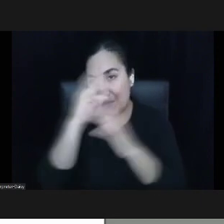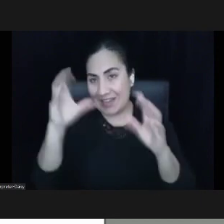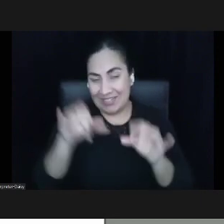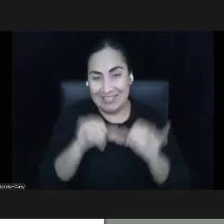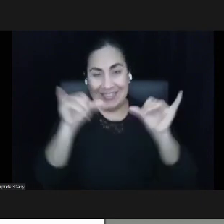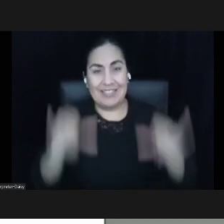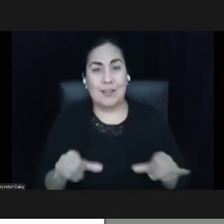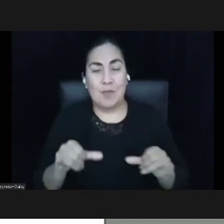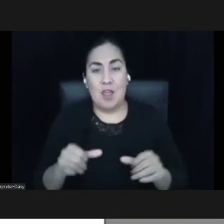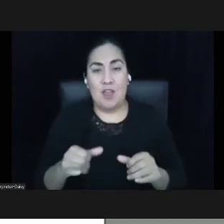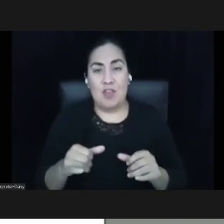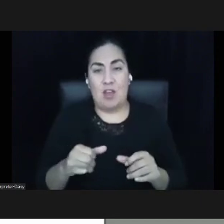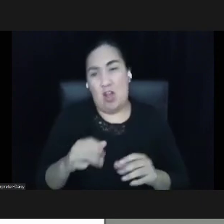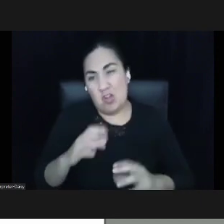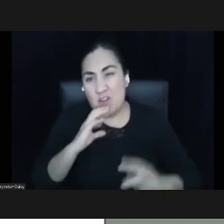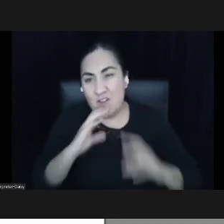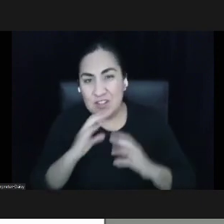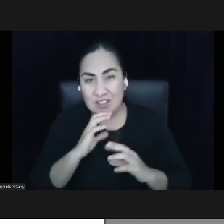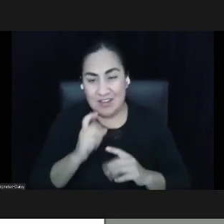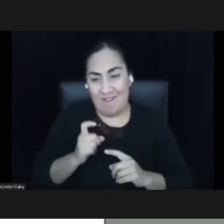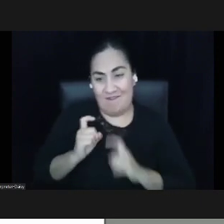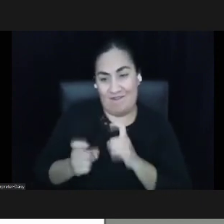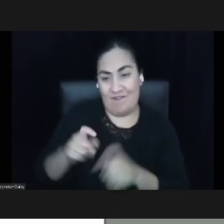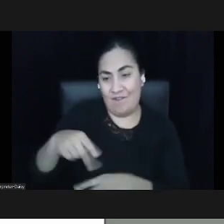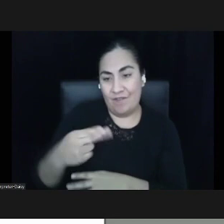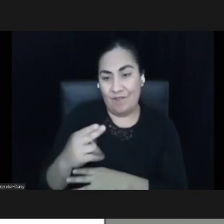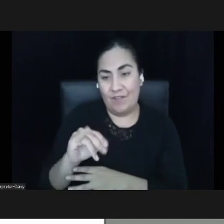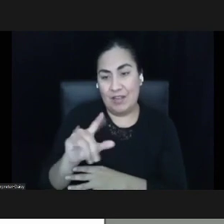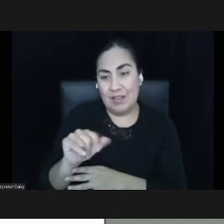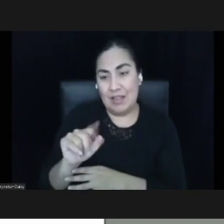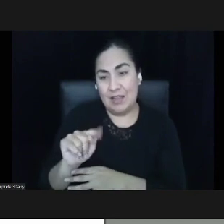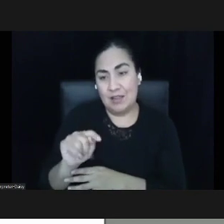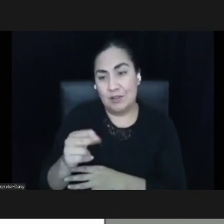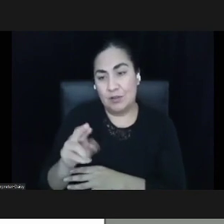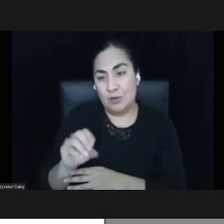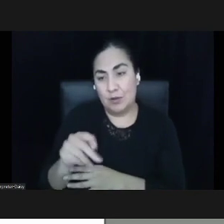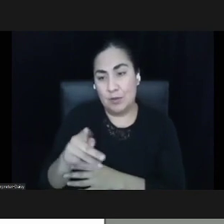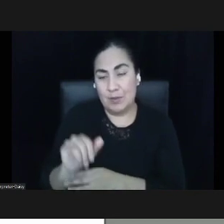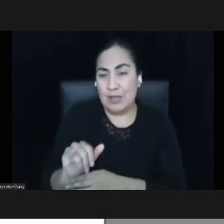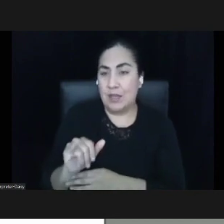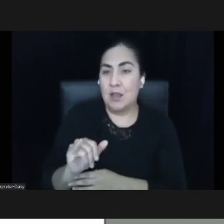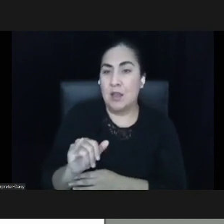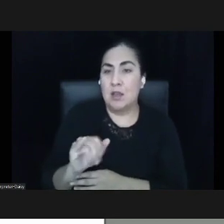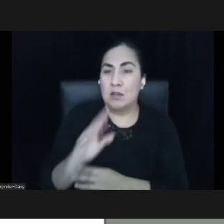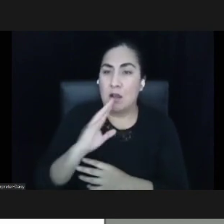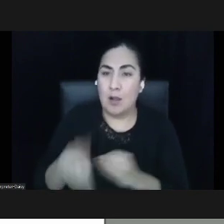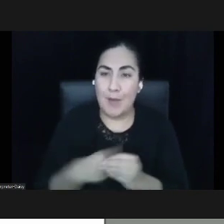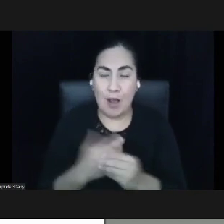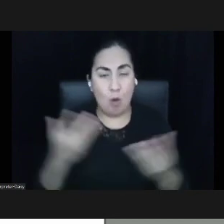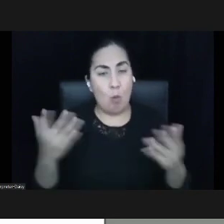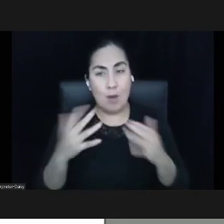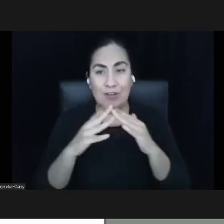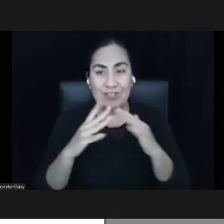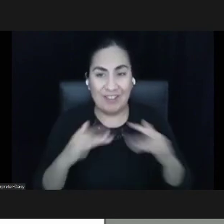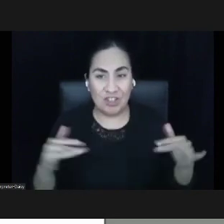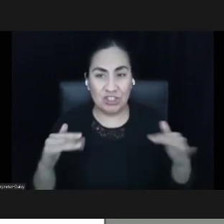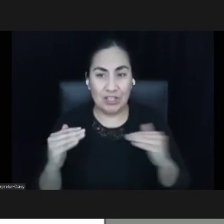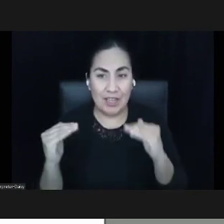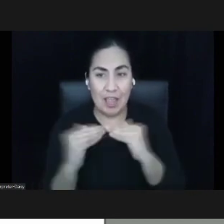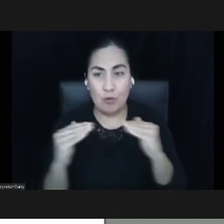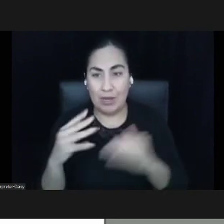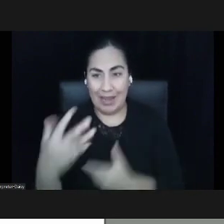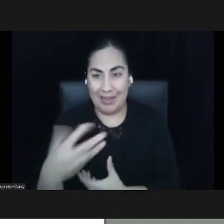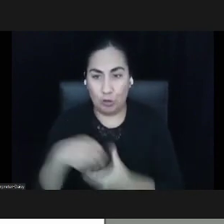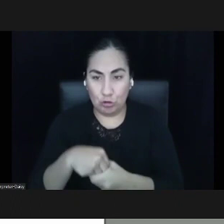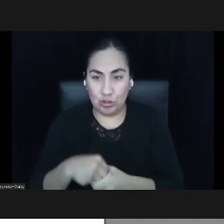has often been about, well, what about diversity, equity, and inclusion? At Justice Founders, we would offer